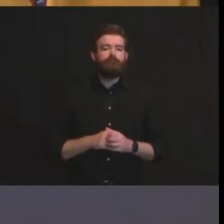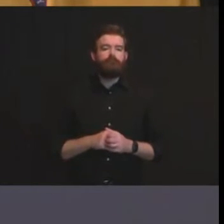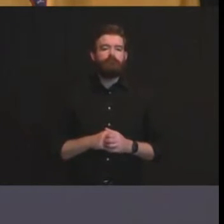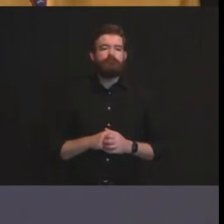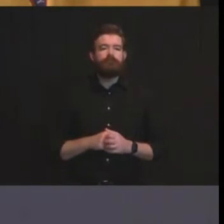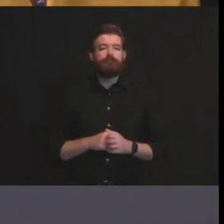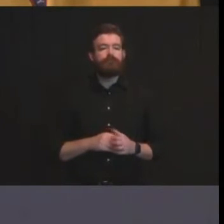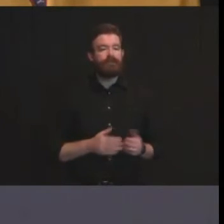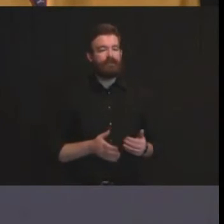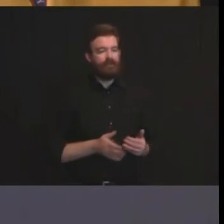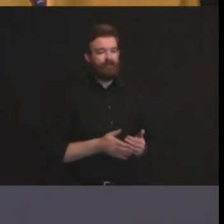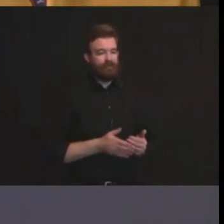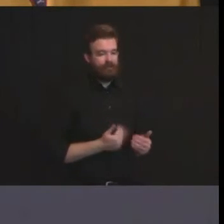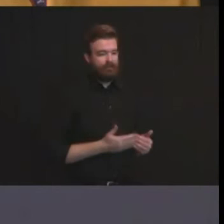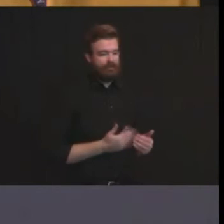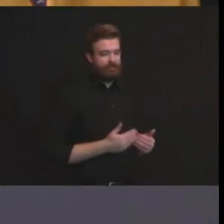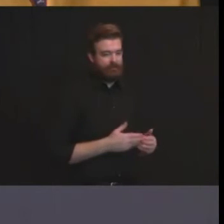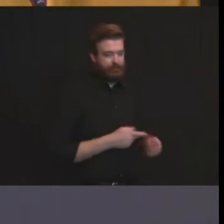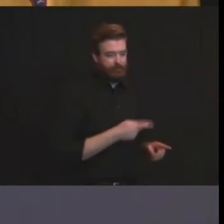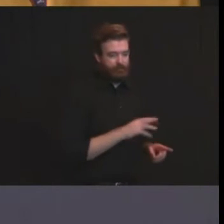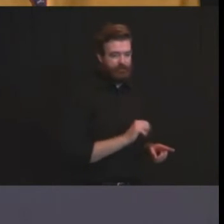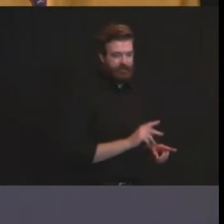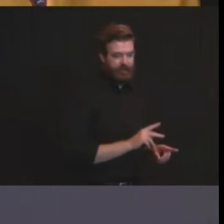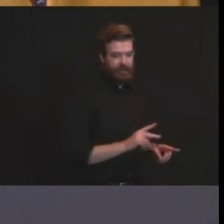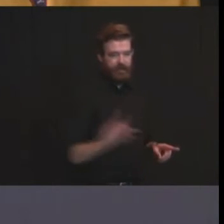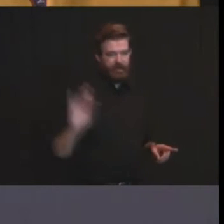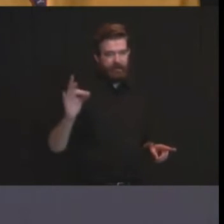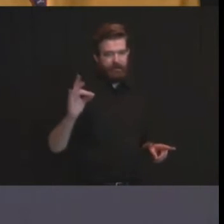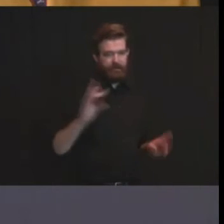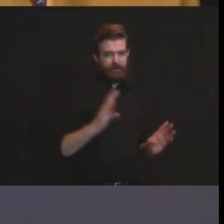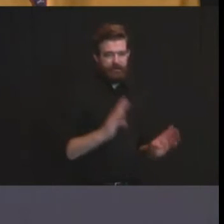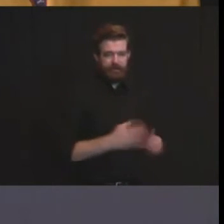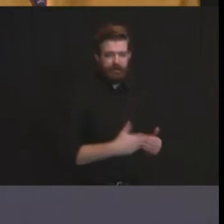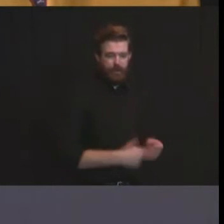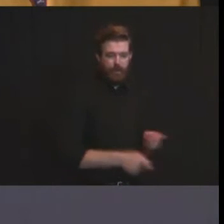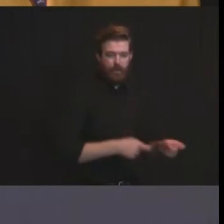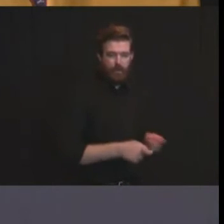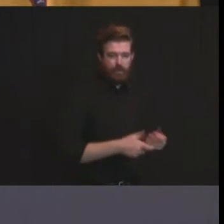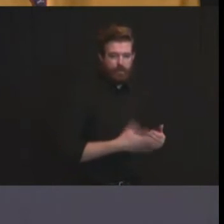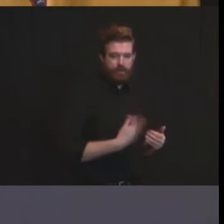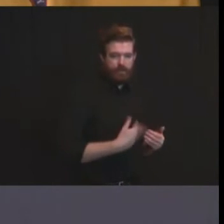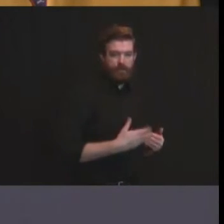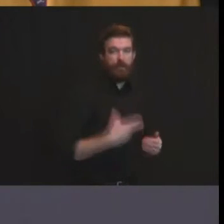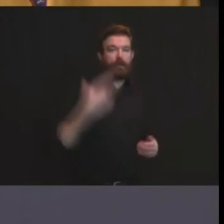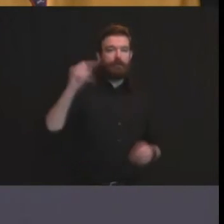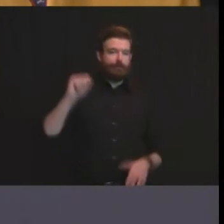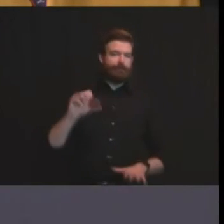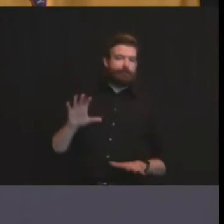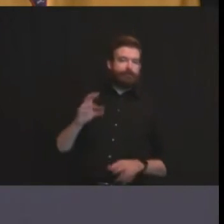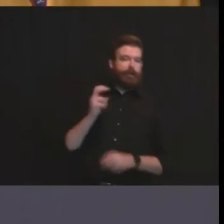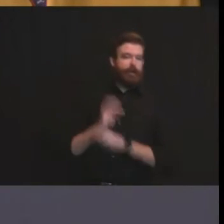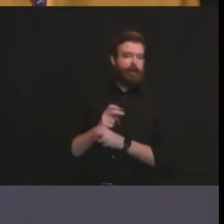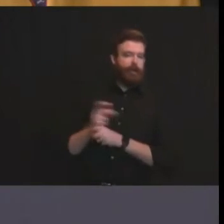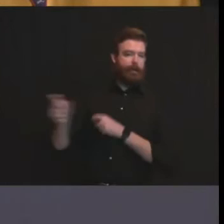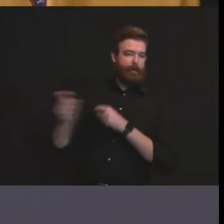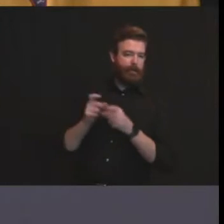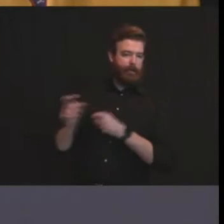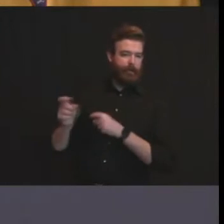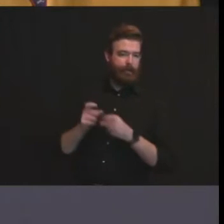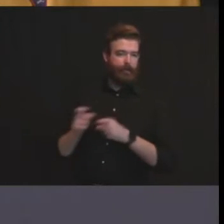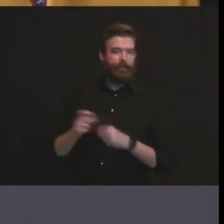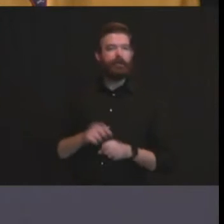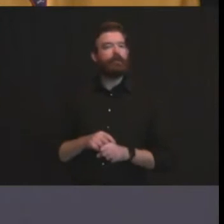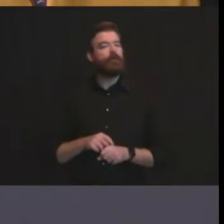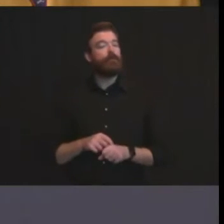students who begin to feel their oats and feel like they're invincible and that that's we watch all of this as you can imagine including especially